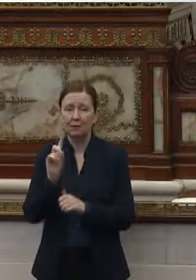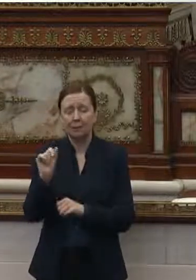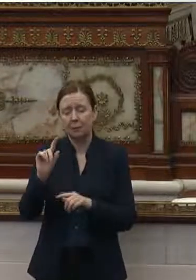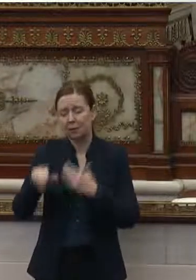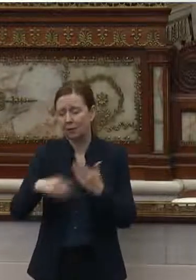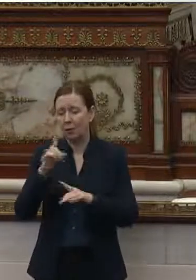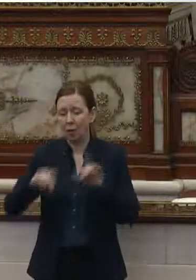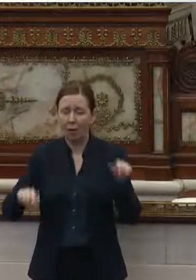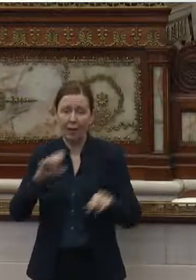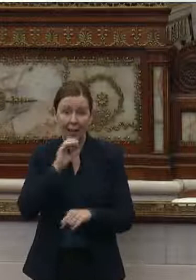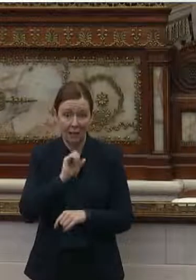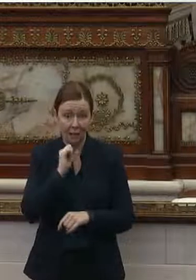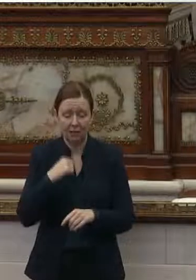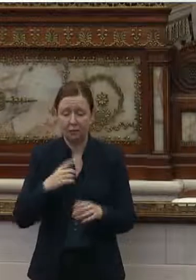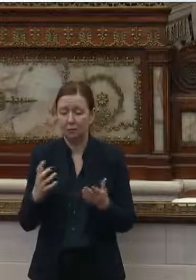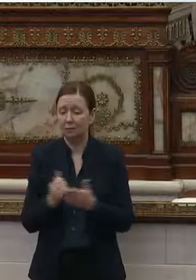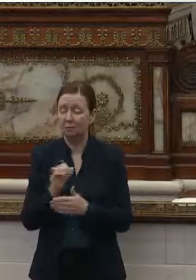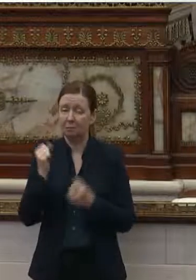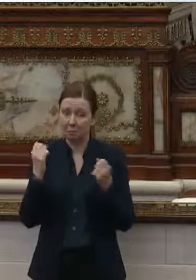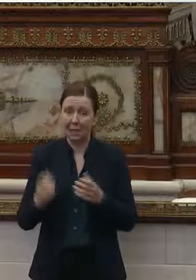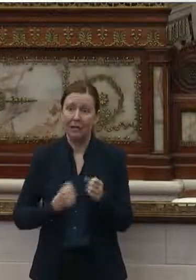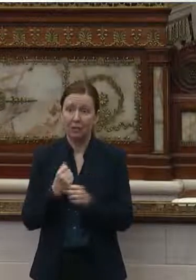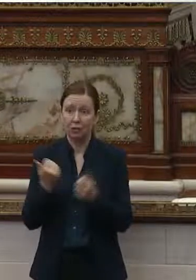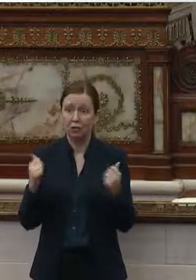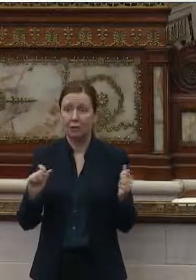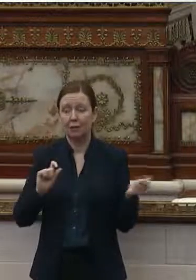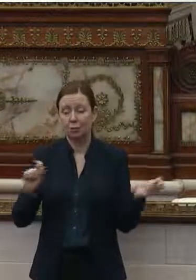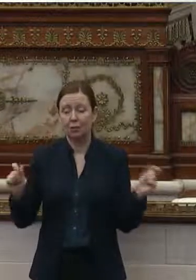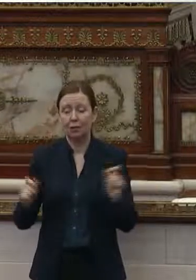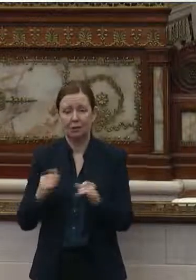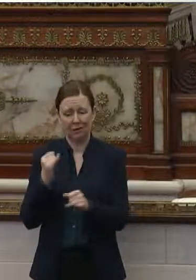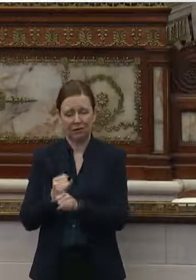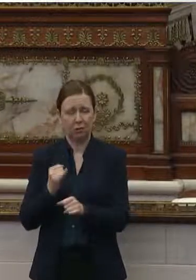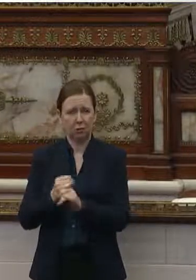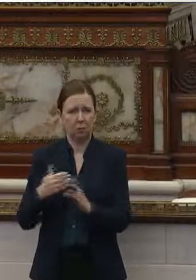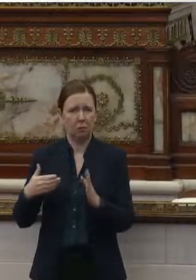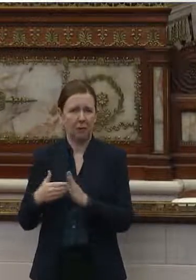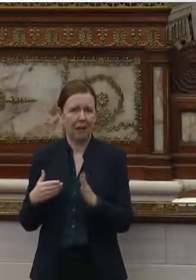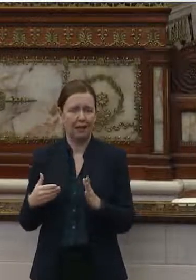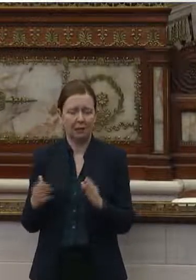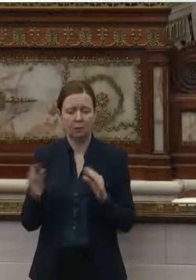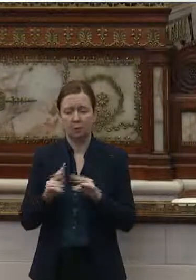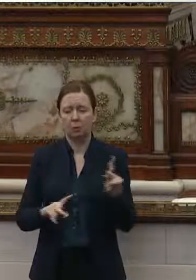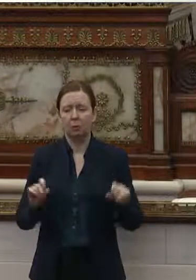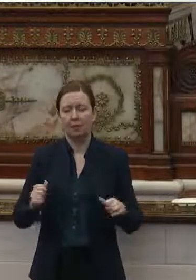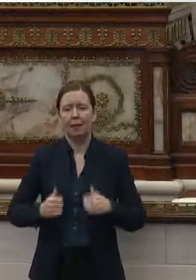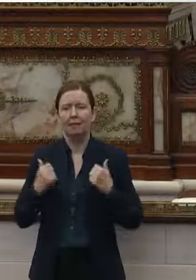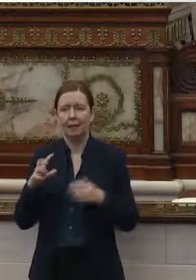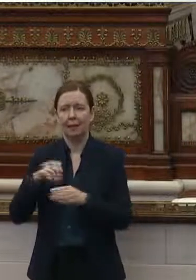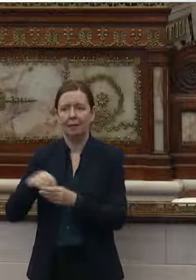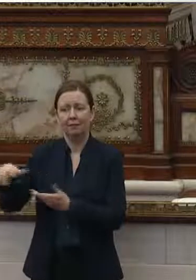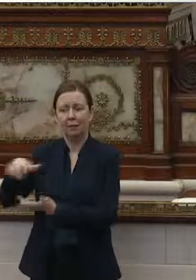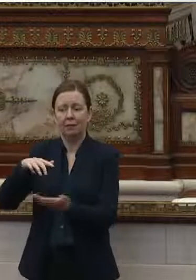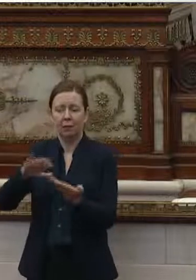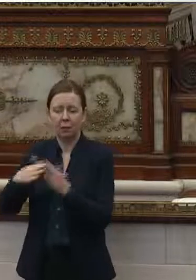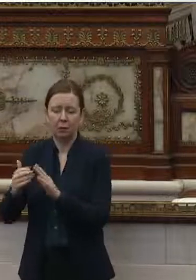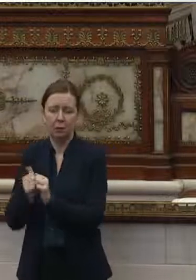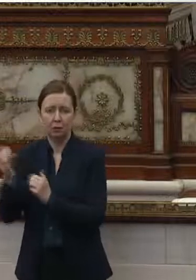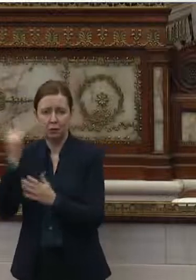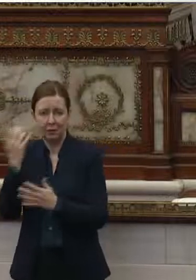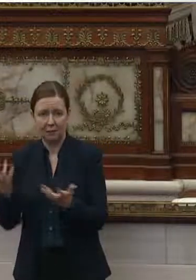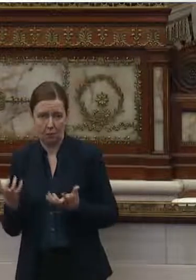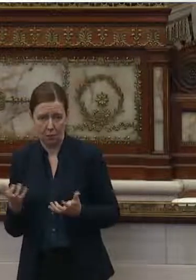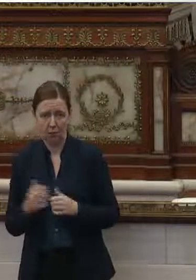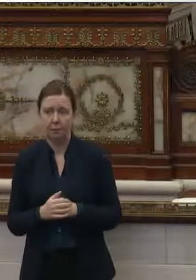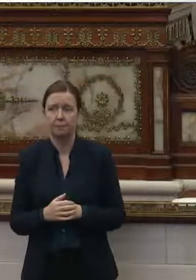all ages. We have spent decades trying to change the institutional bias so more people can live in the community with services if they need